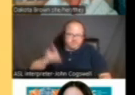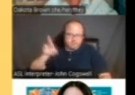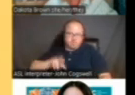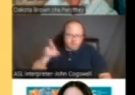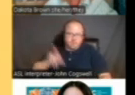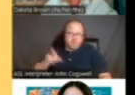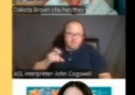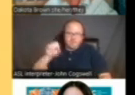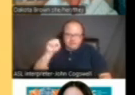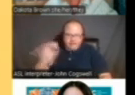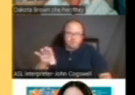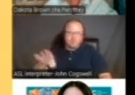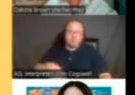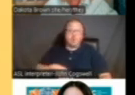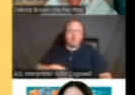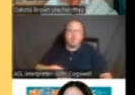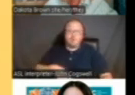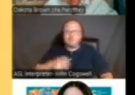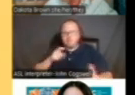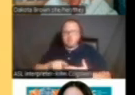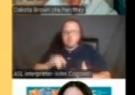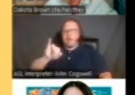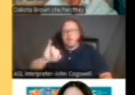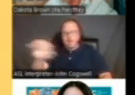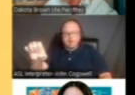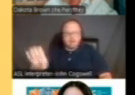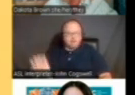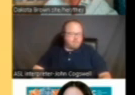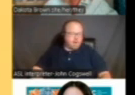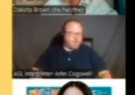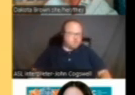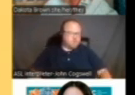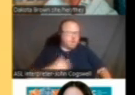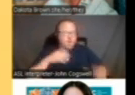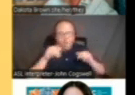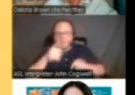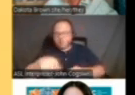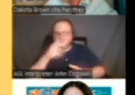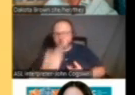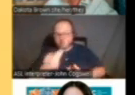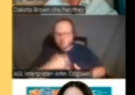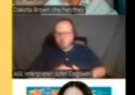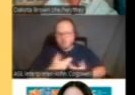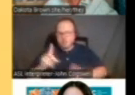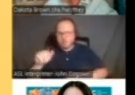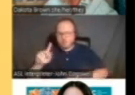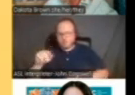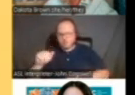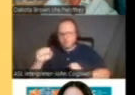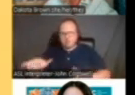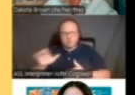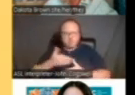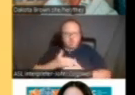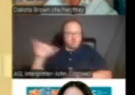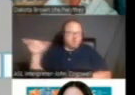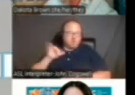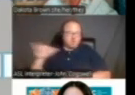in San Bernardino, basically in the Inland Empire. So I hope you guys will join us. And maybe Dakota can also share